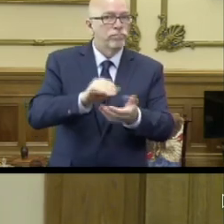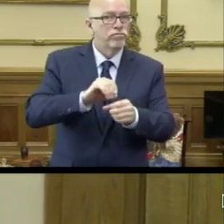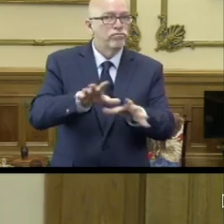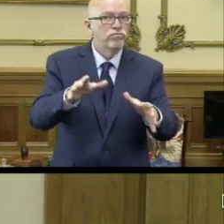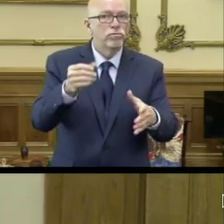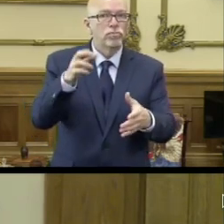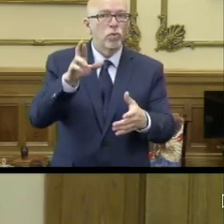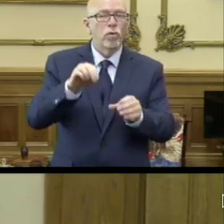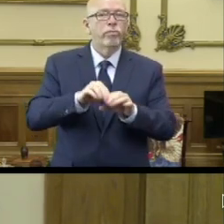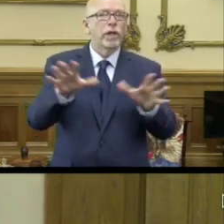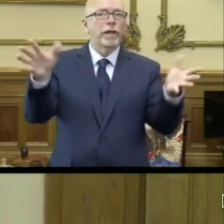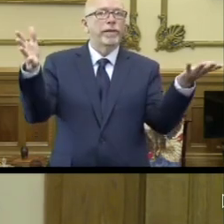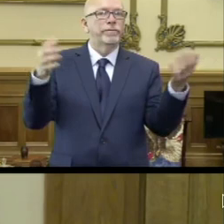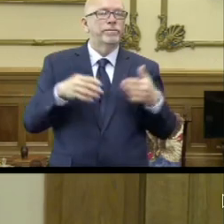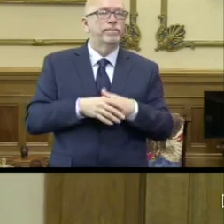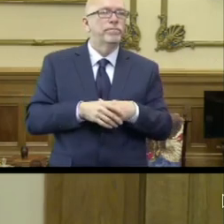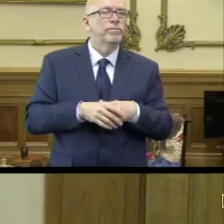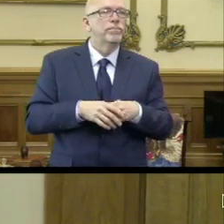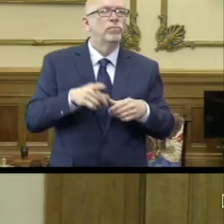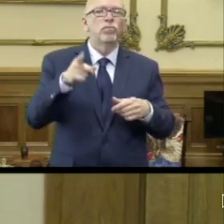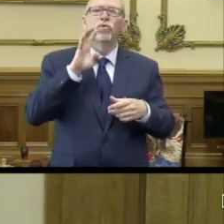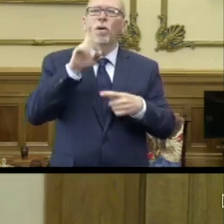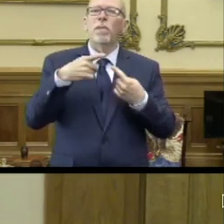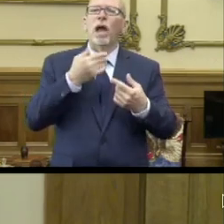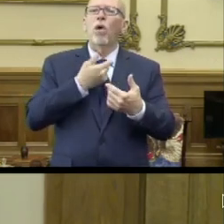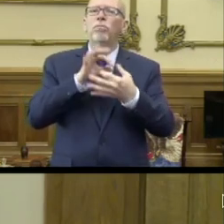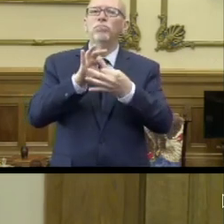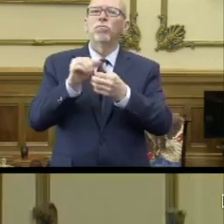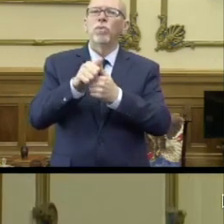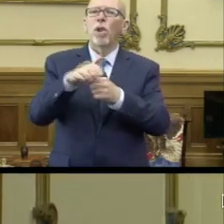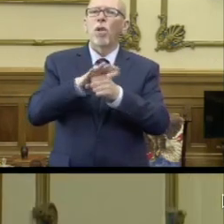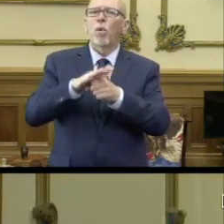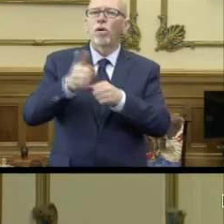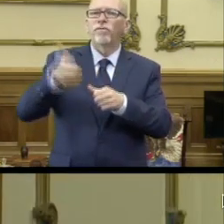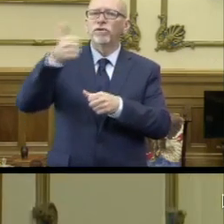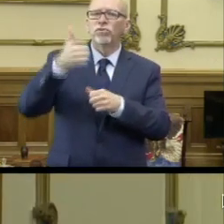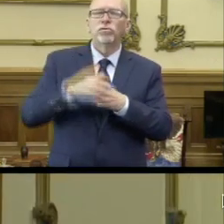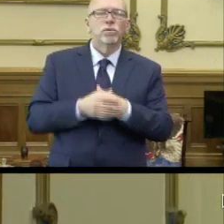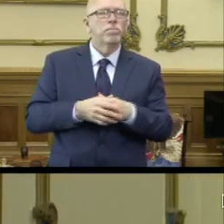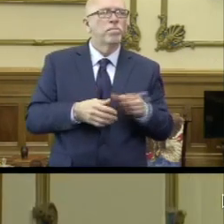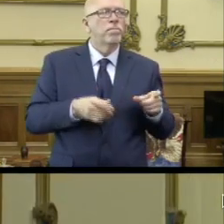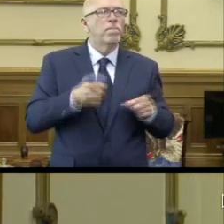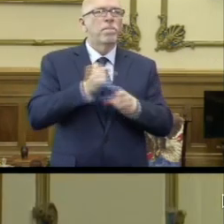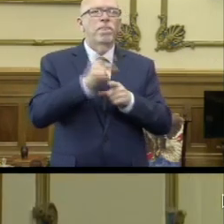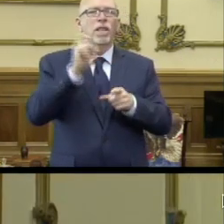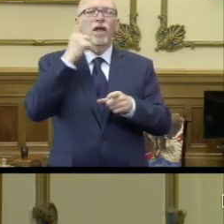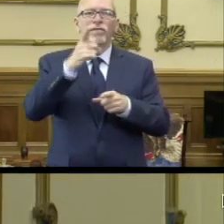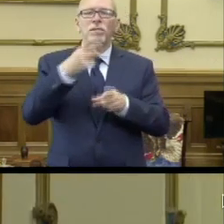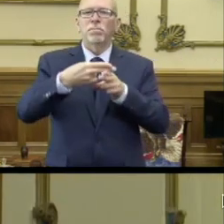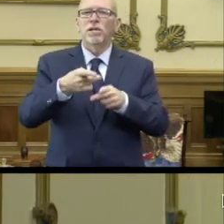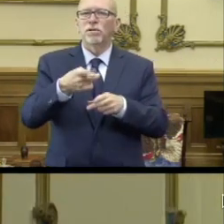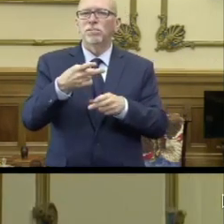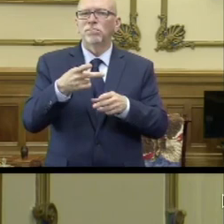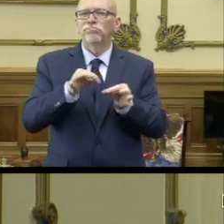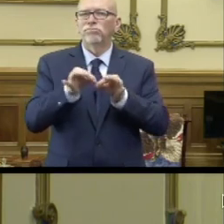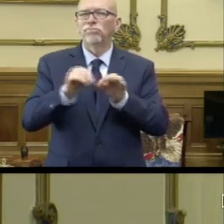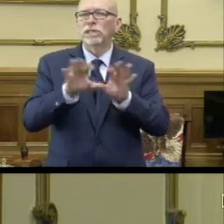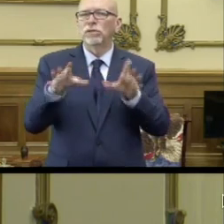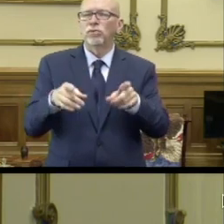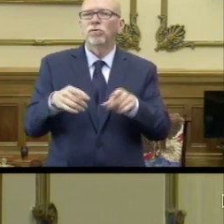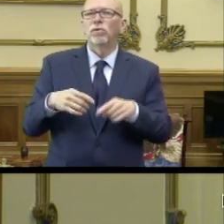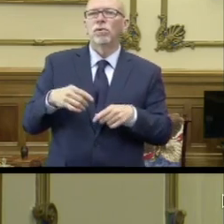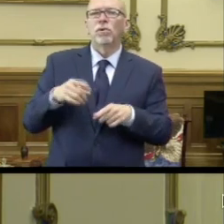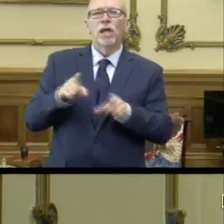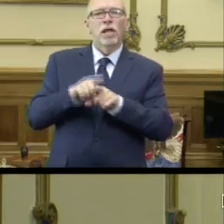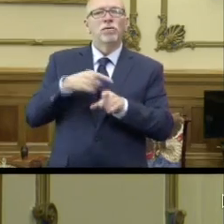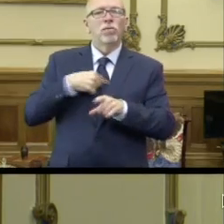spreads. Joe, you want to talk about those partnerships locally? Yeah, think the governor has talked about it very well. Obviously, as we